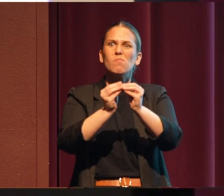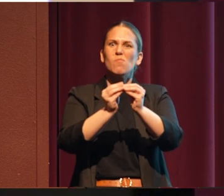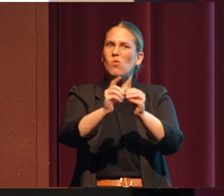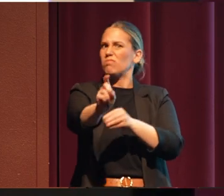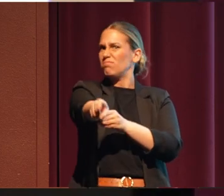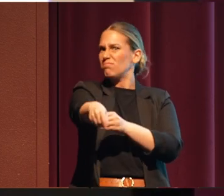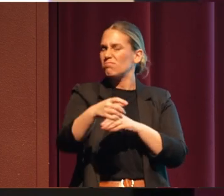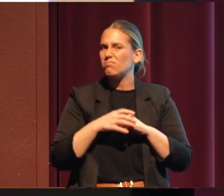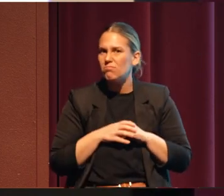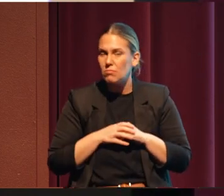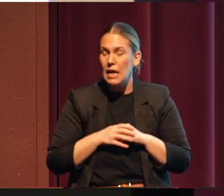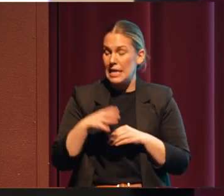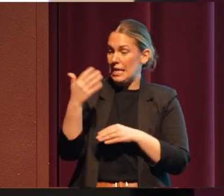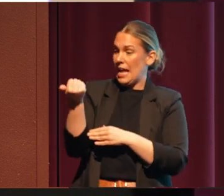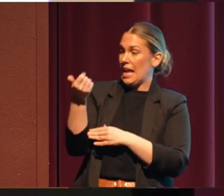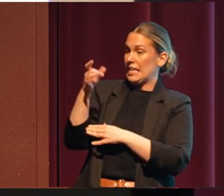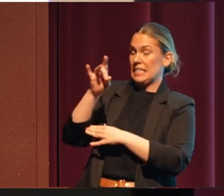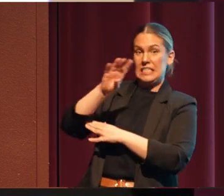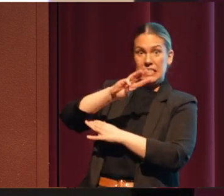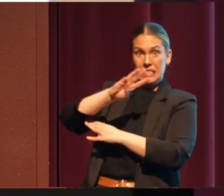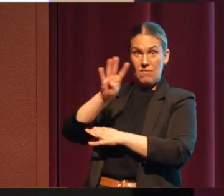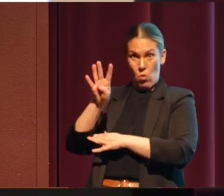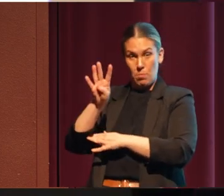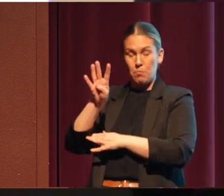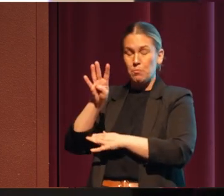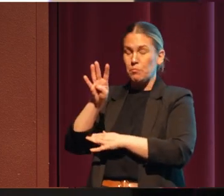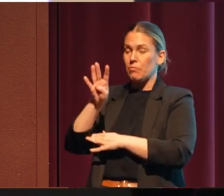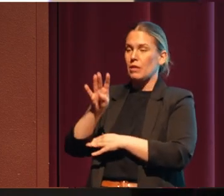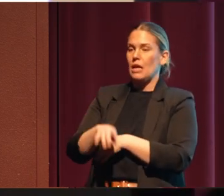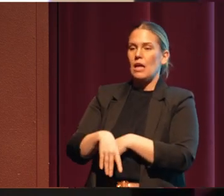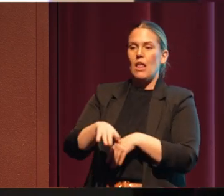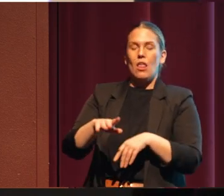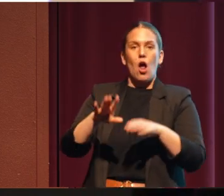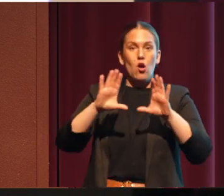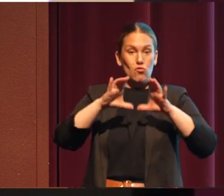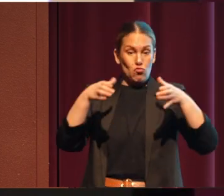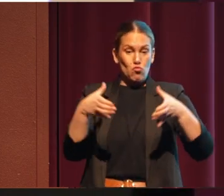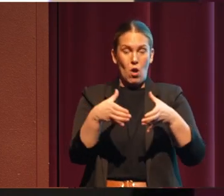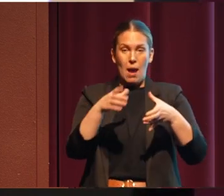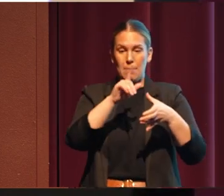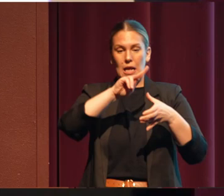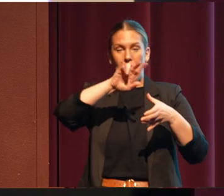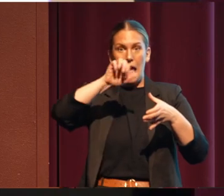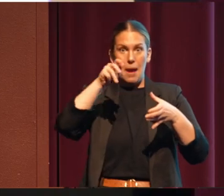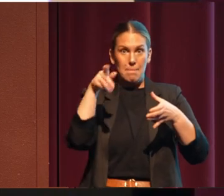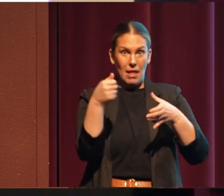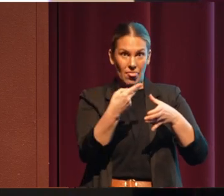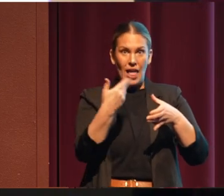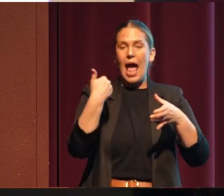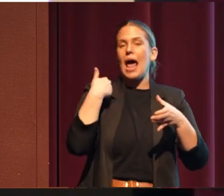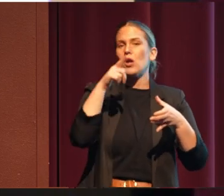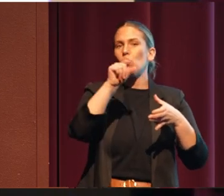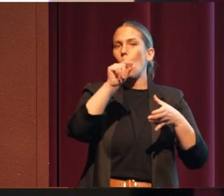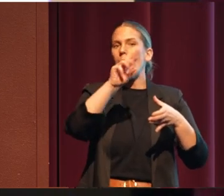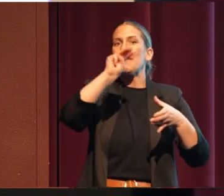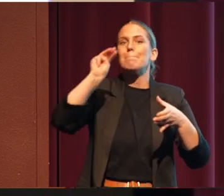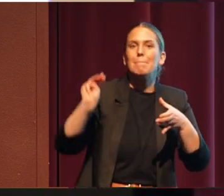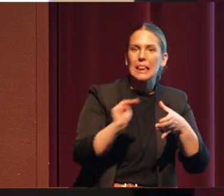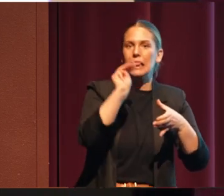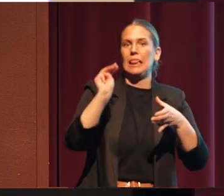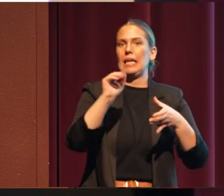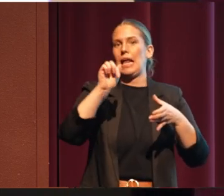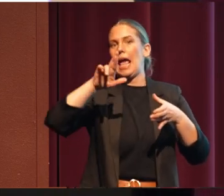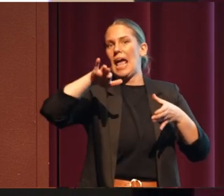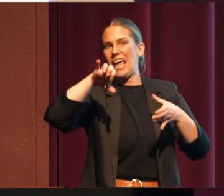of 1864, the Klamath tribes seeded 20 million acres. That big red line.